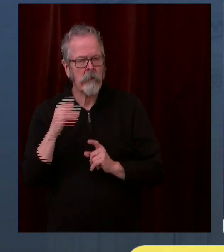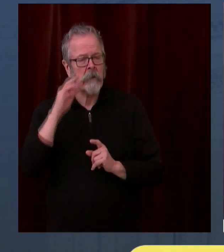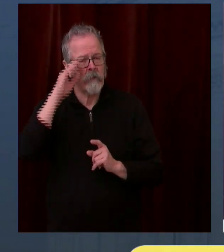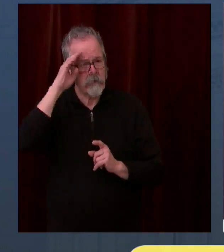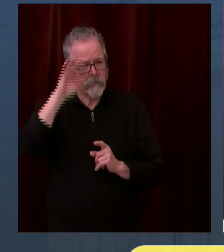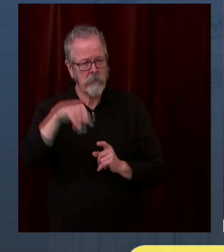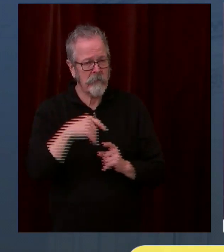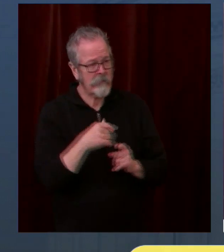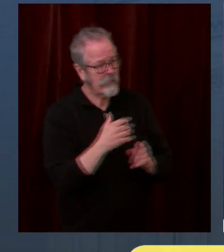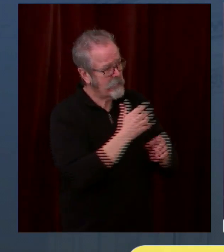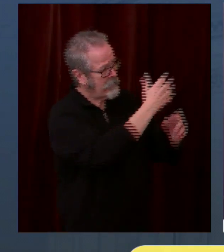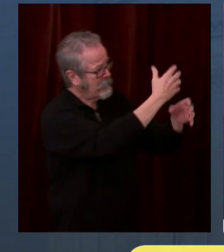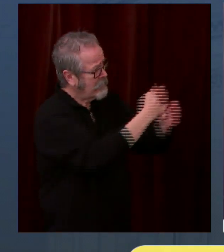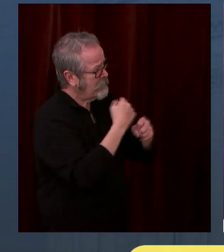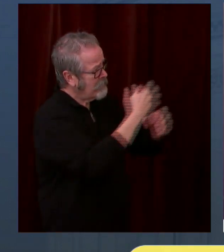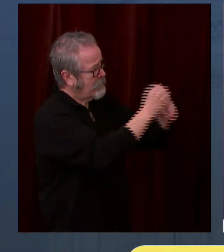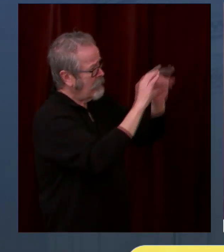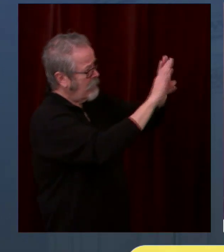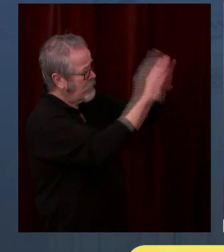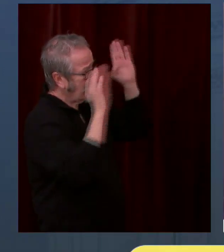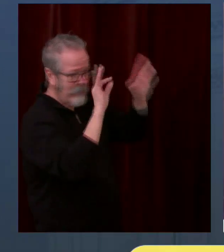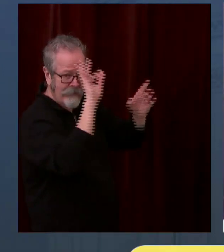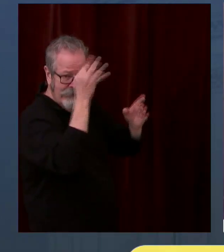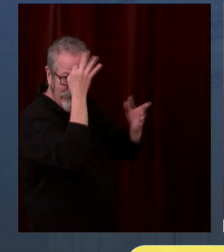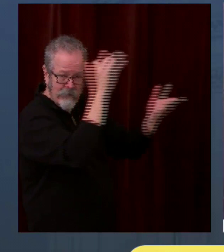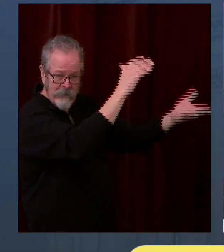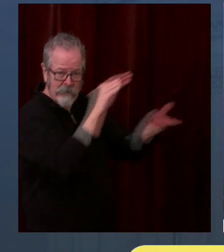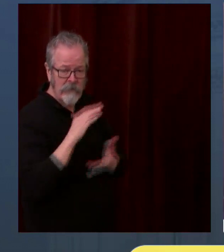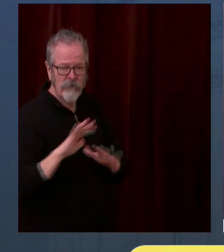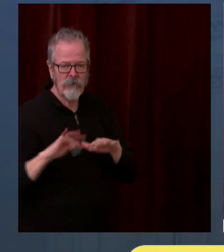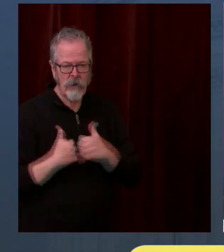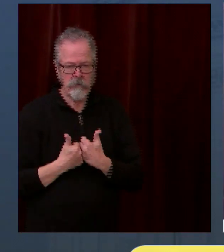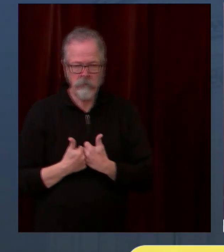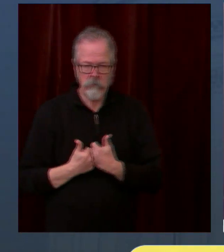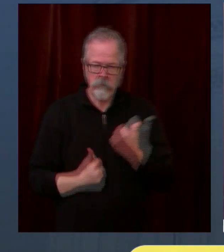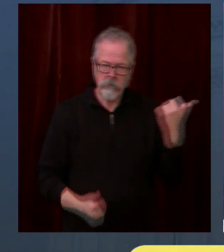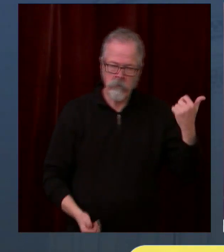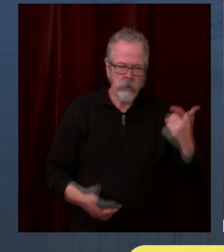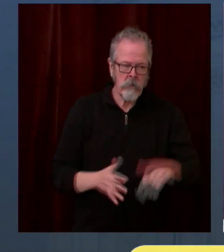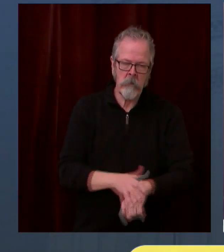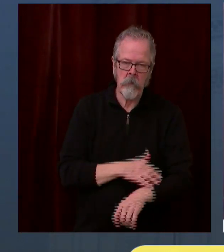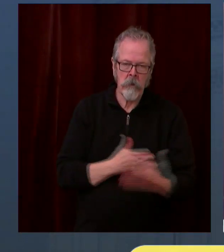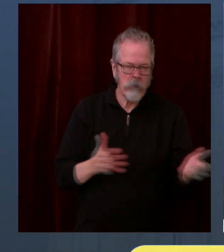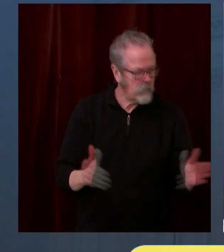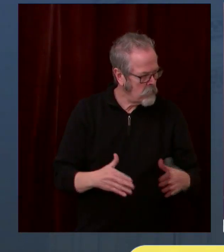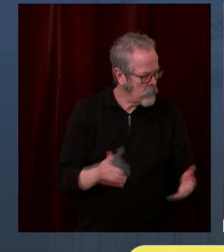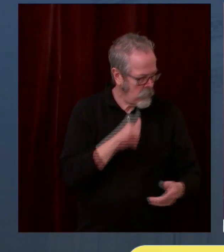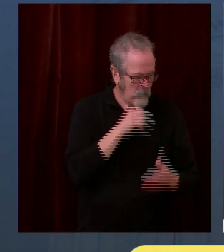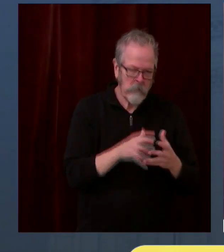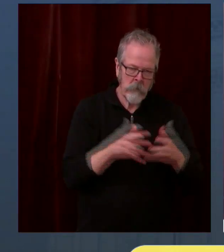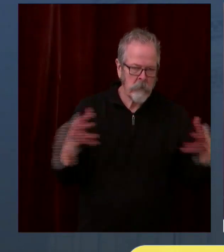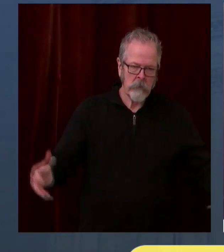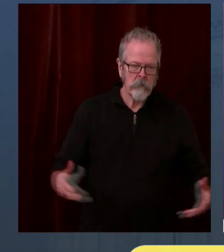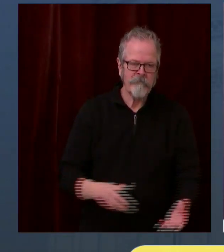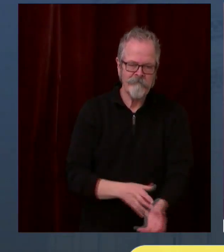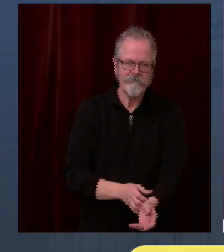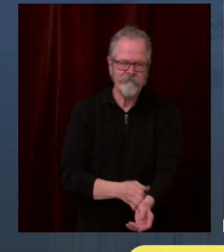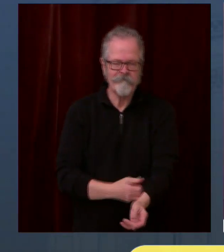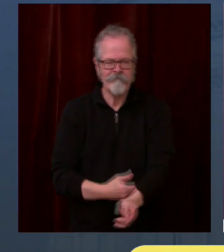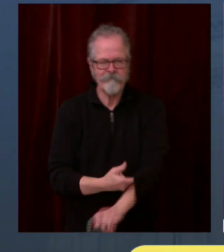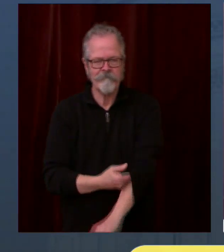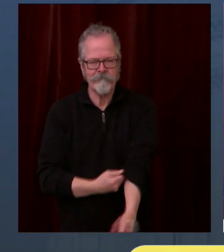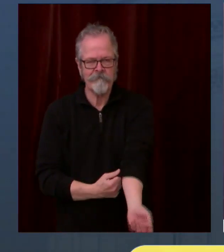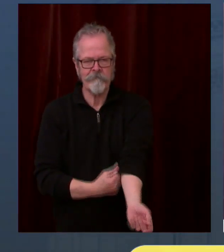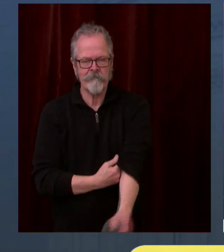be able to get to that question even in those rural areas where the question was asked, well, are we going to be able to turn